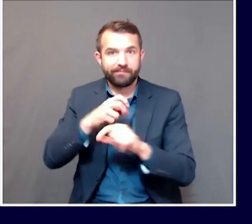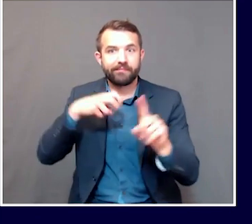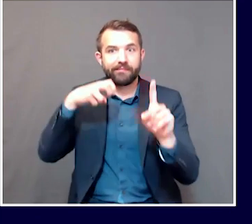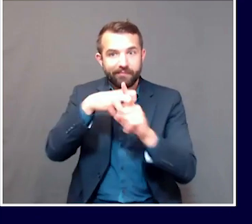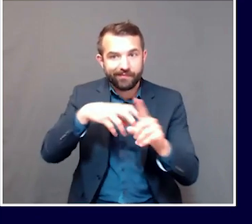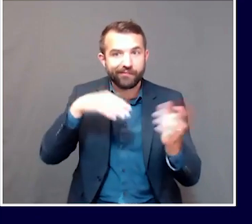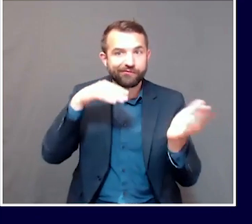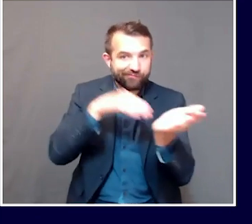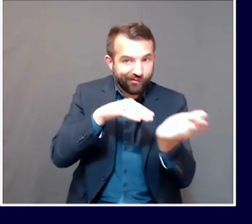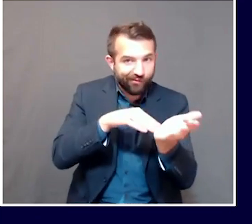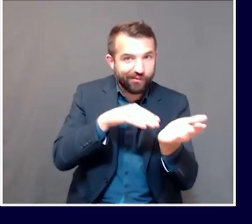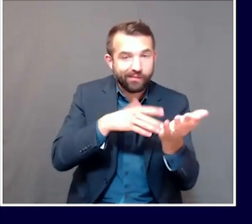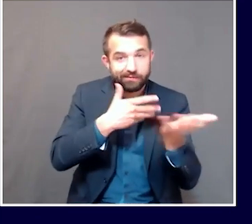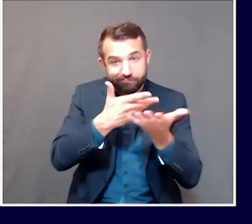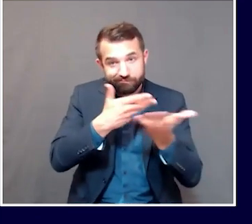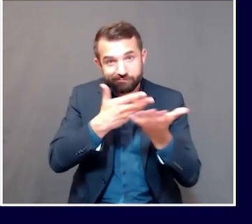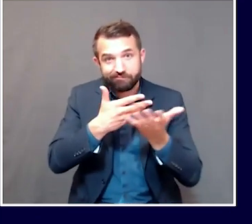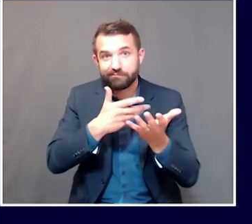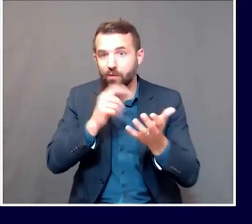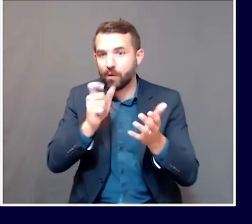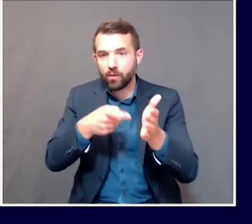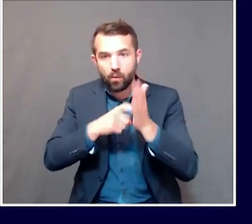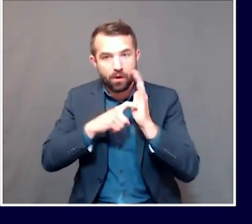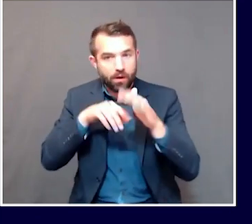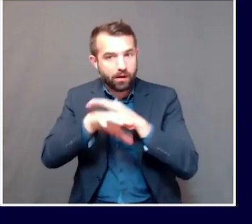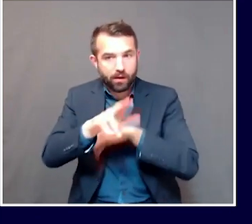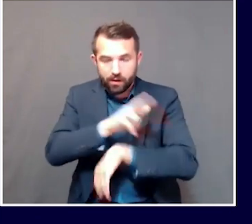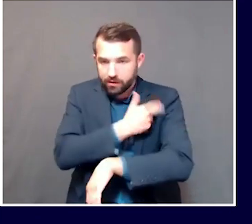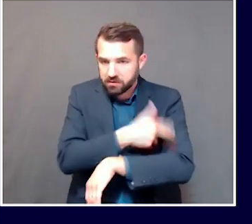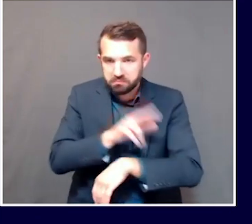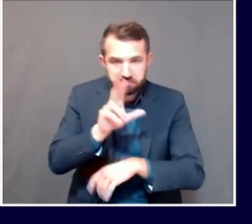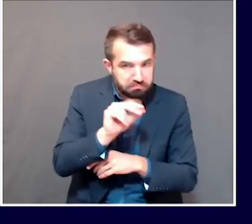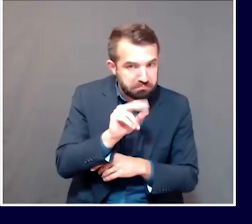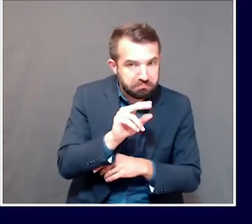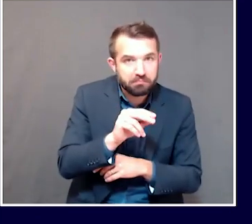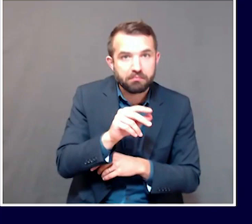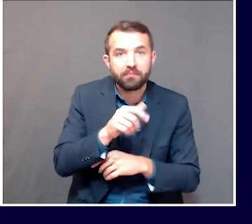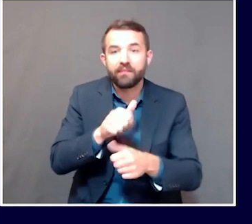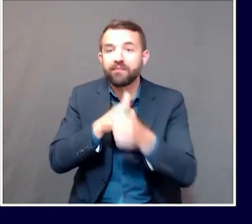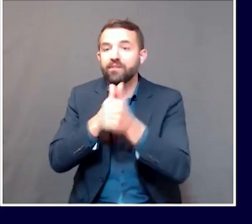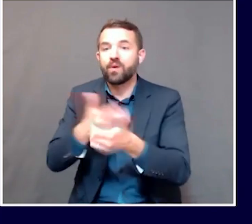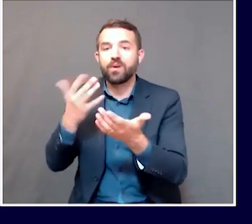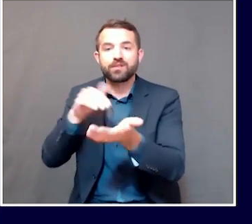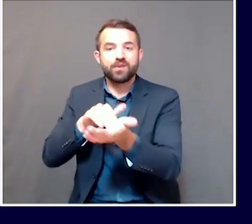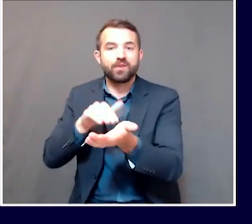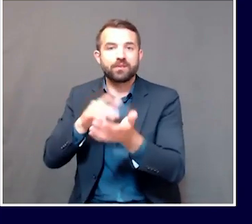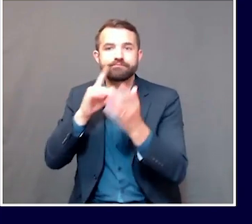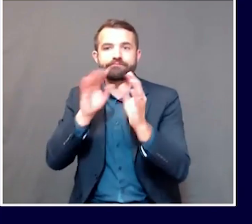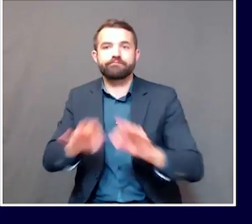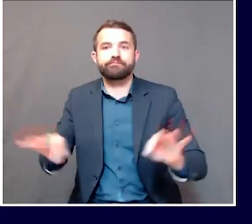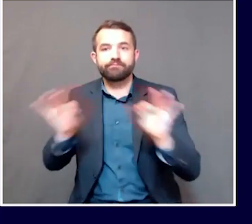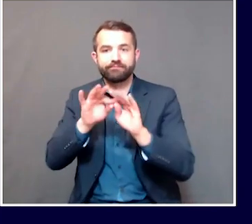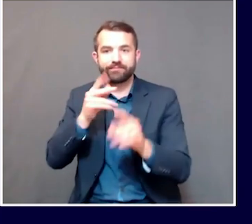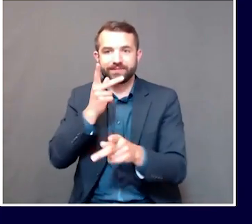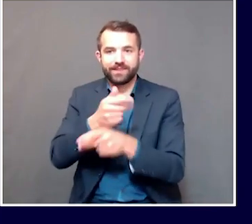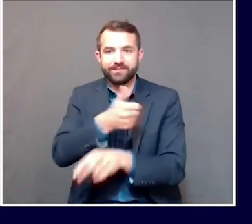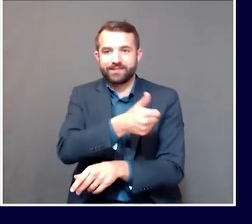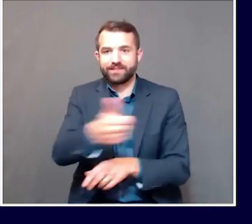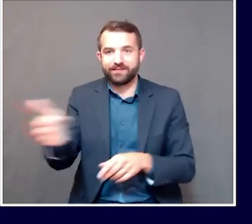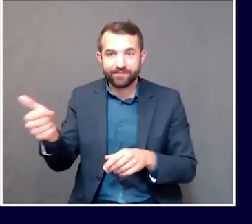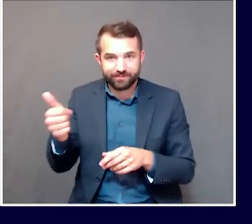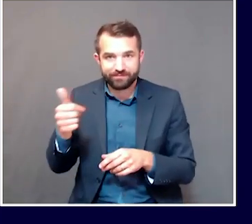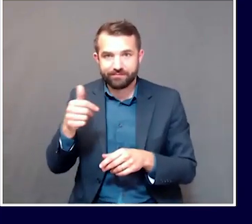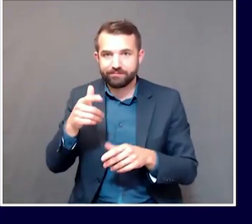not required hospitalizations, and have been following their doctor's orders, taking good care of themselves, not infecting others,